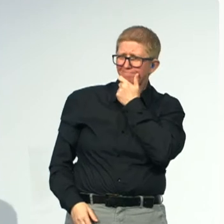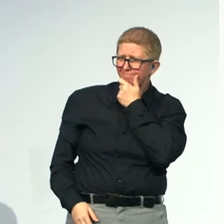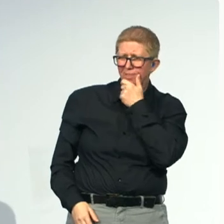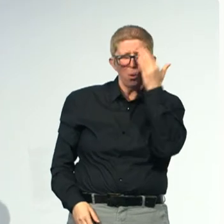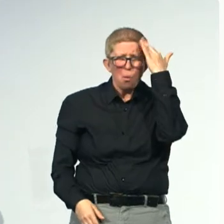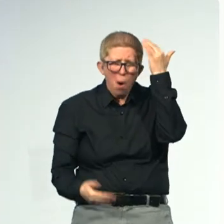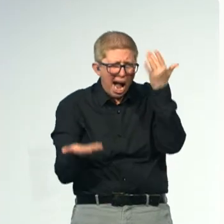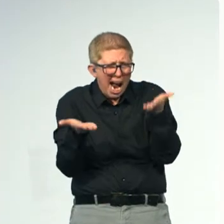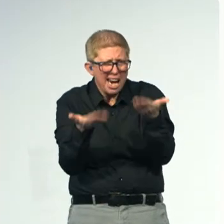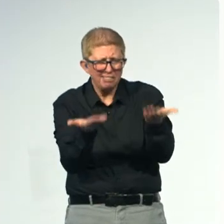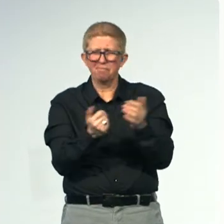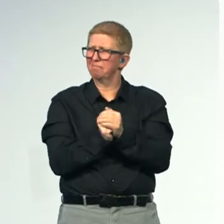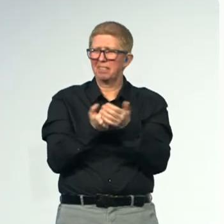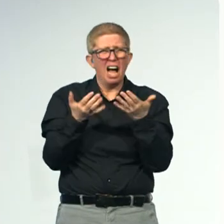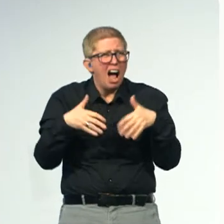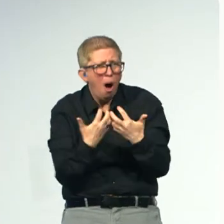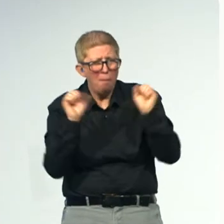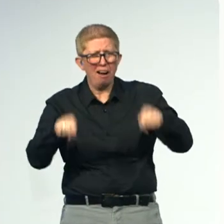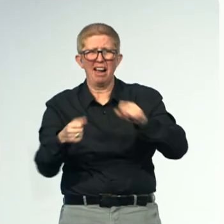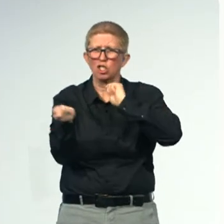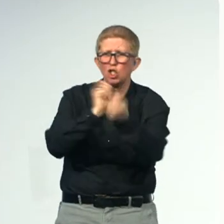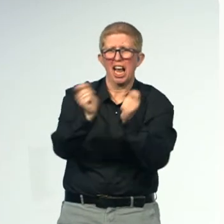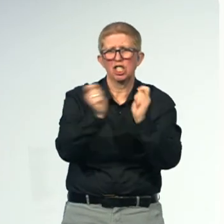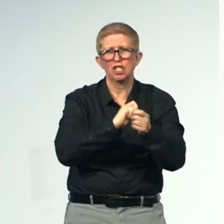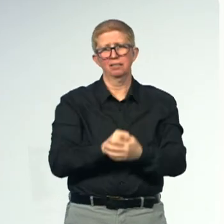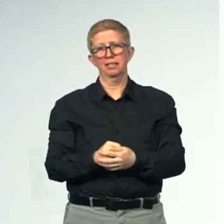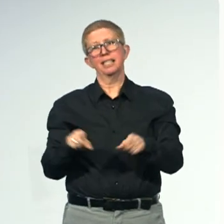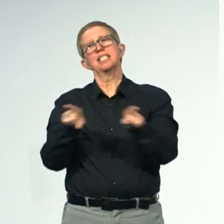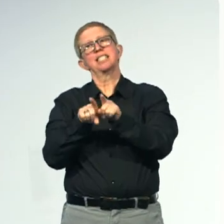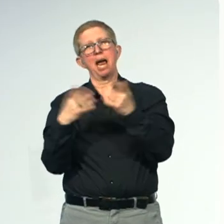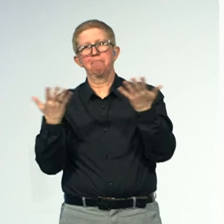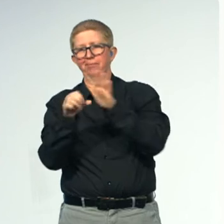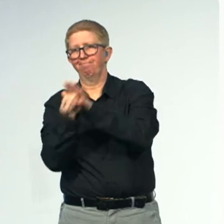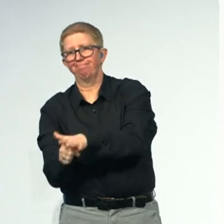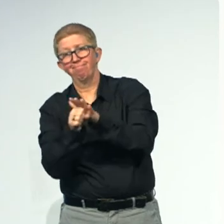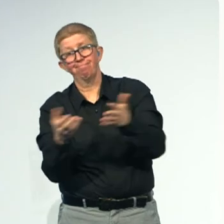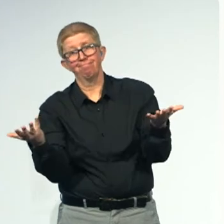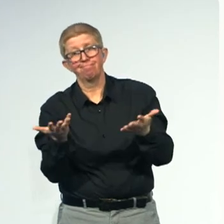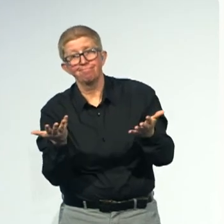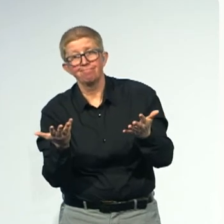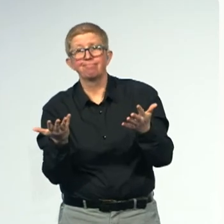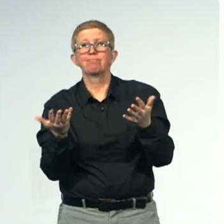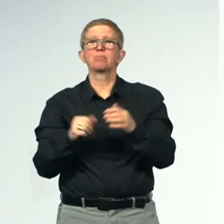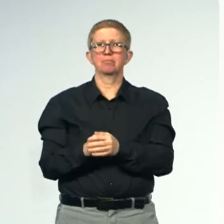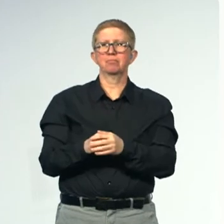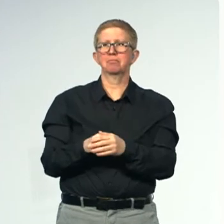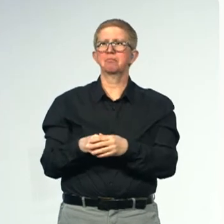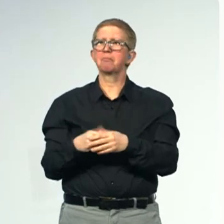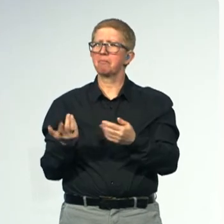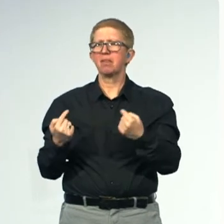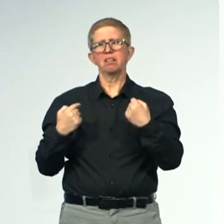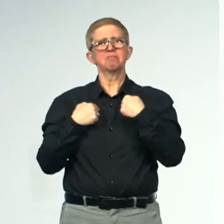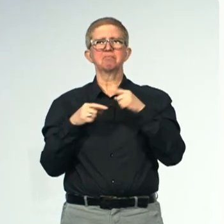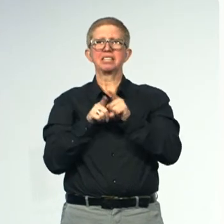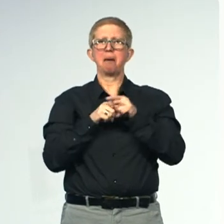discrimination starting with a group of people letting others define who they are and starting to believe in